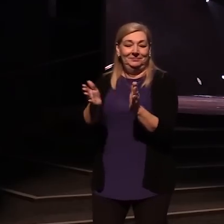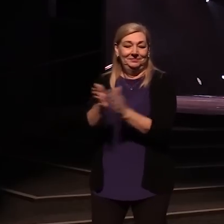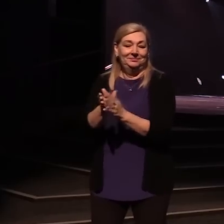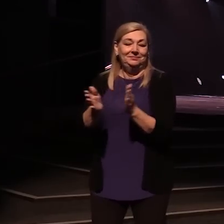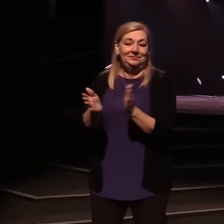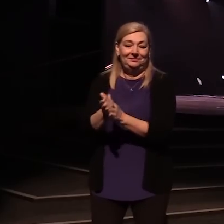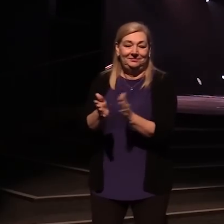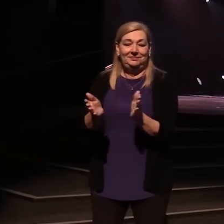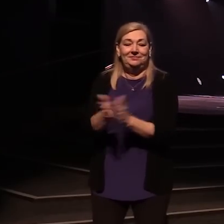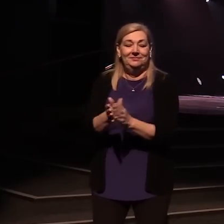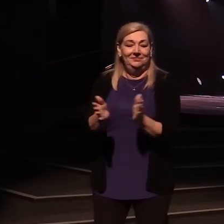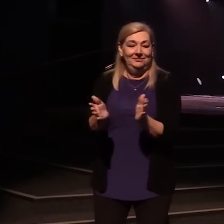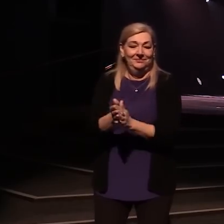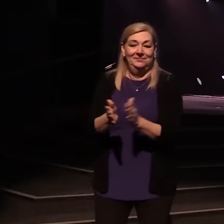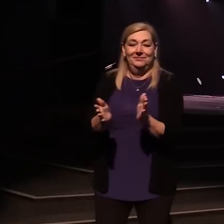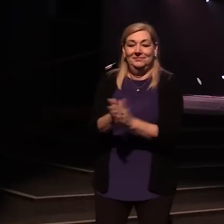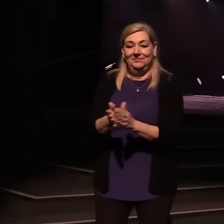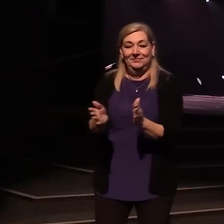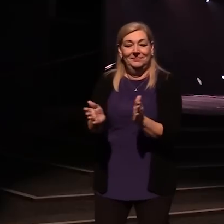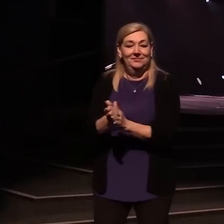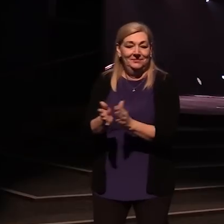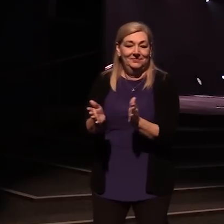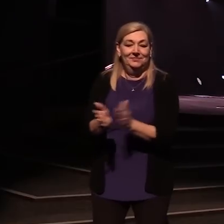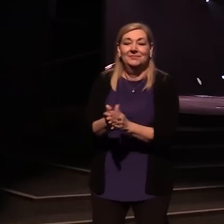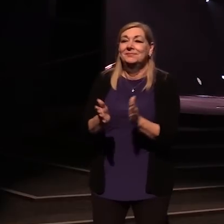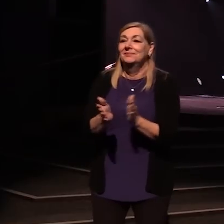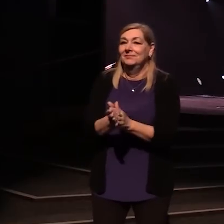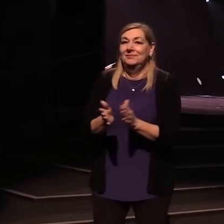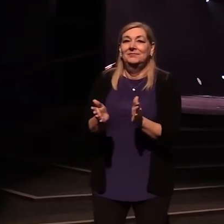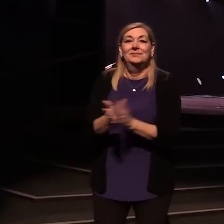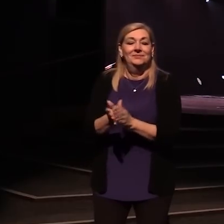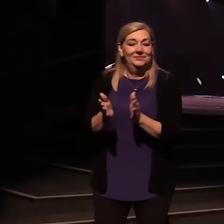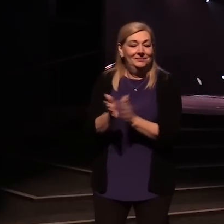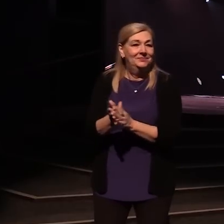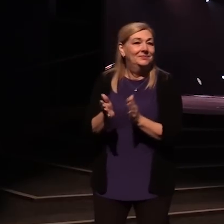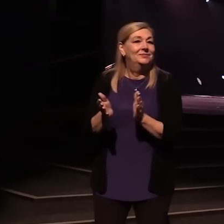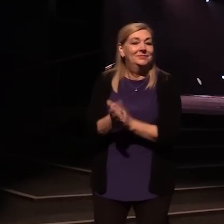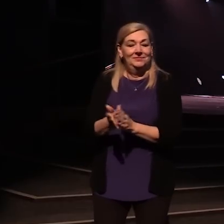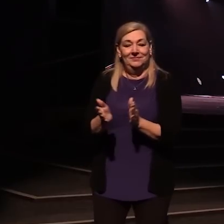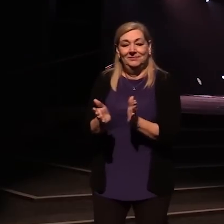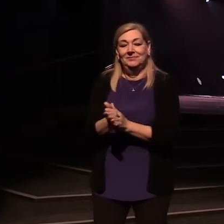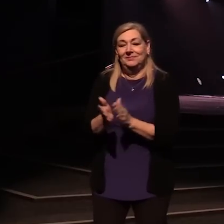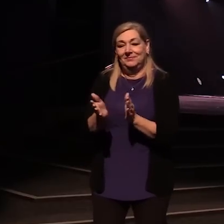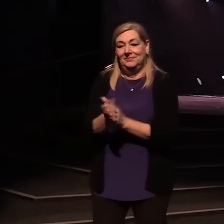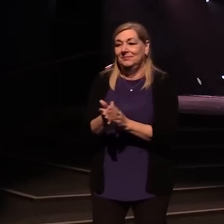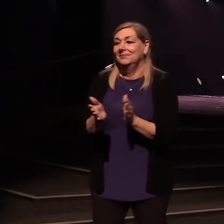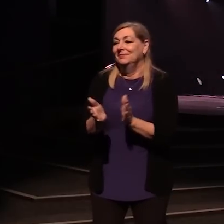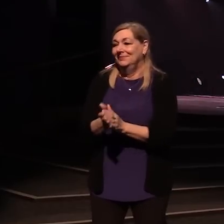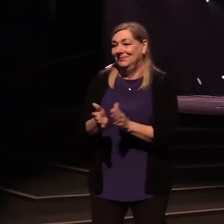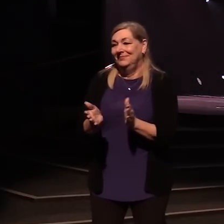Come on, all across this place, let's put our hands together. The joy of the Lord is our strength, amen.